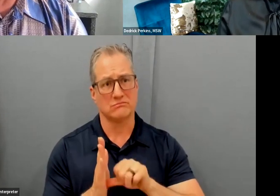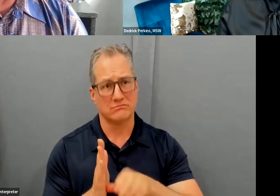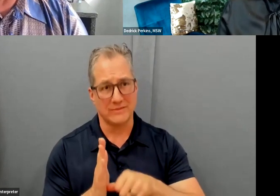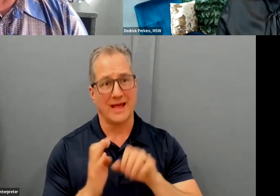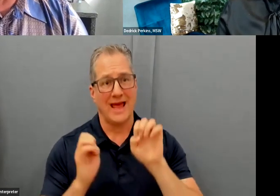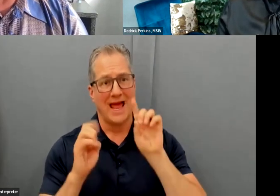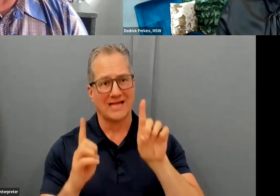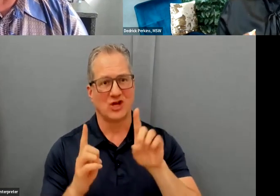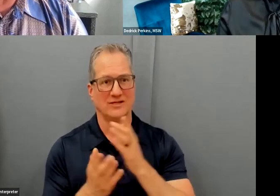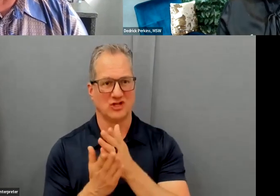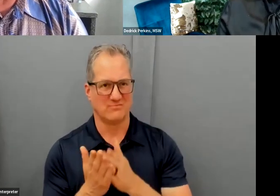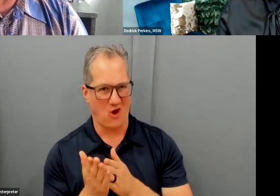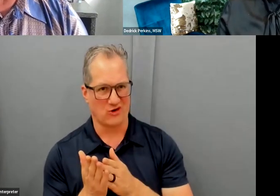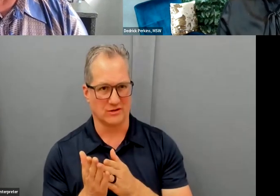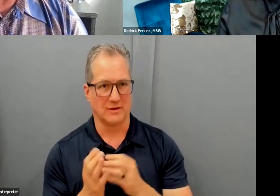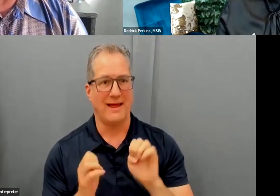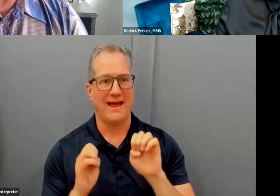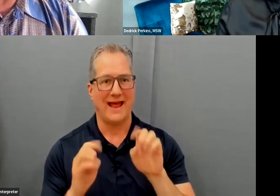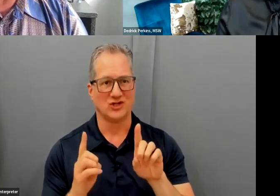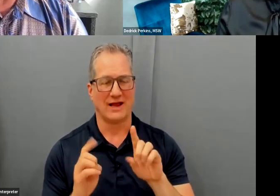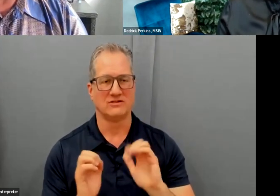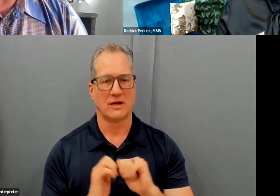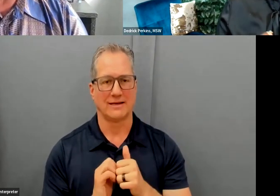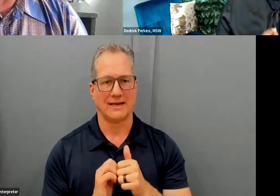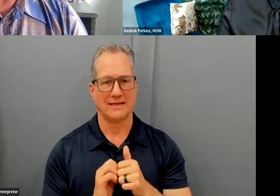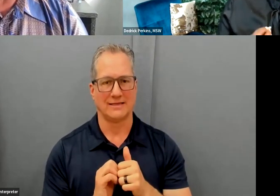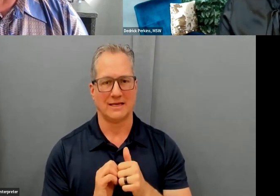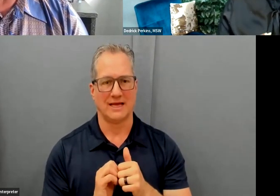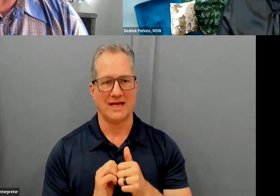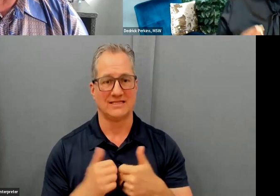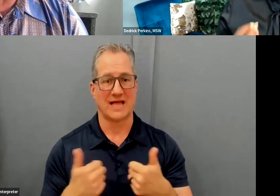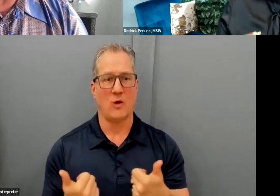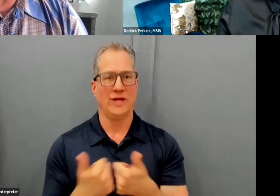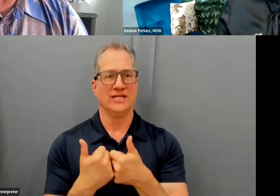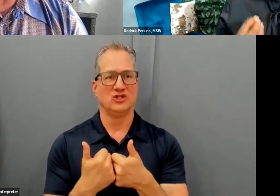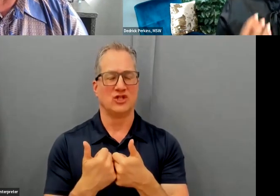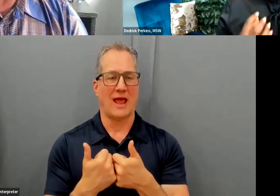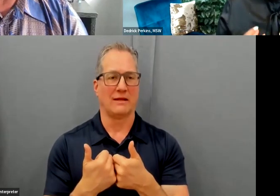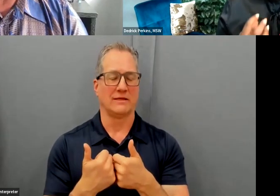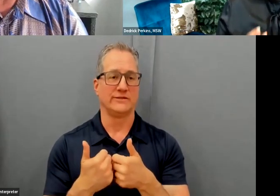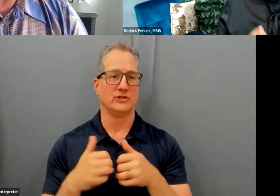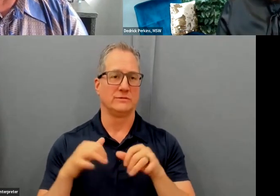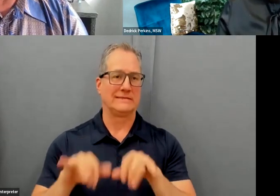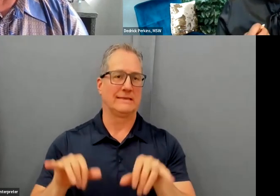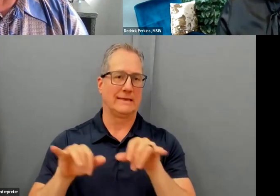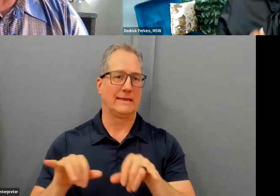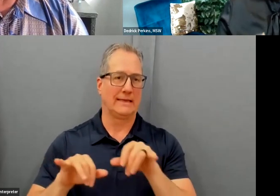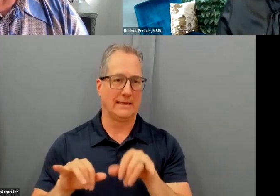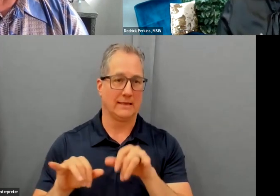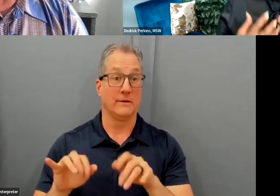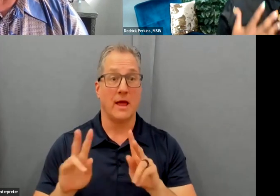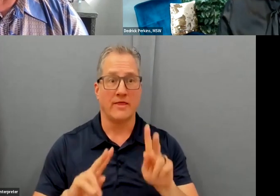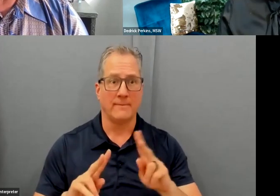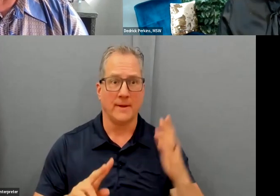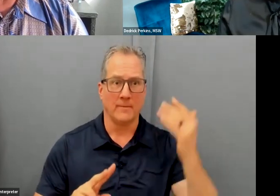it, right? Education is how you challenge the status quo, because the more people who know, and the